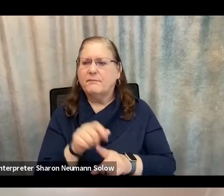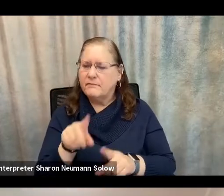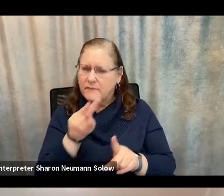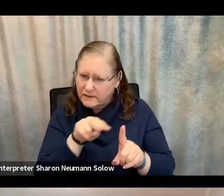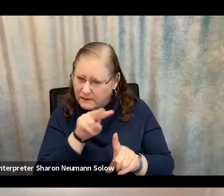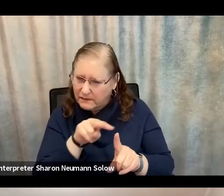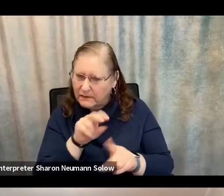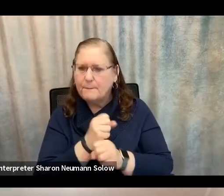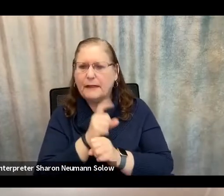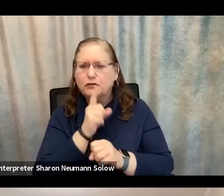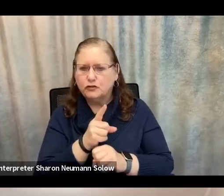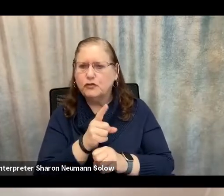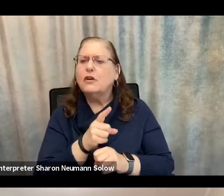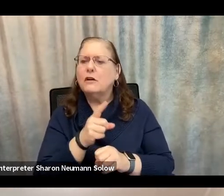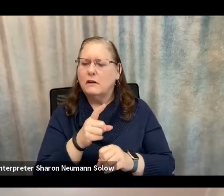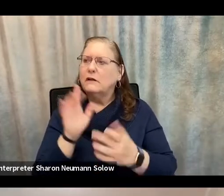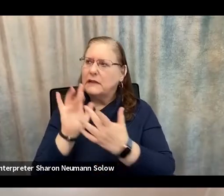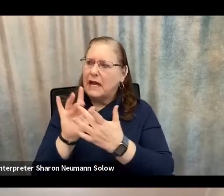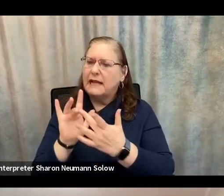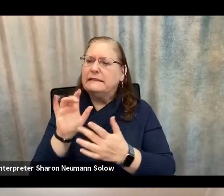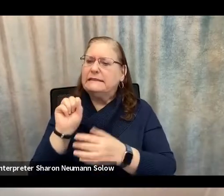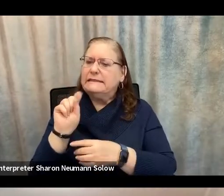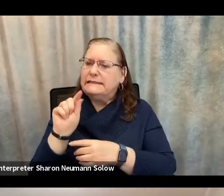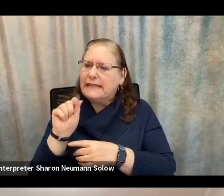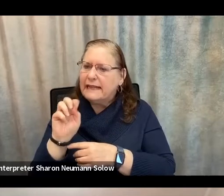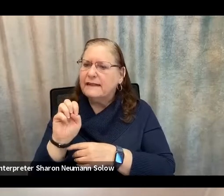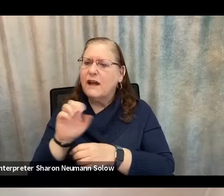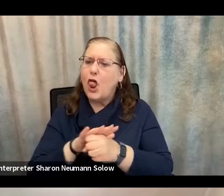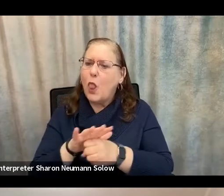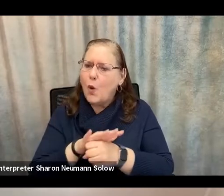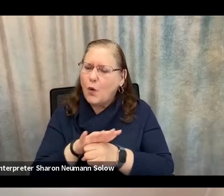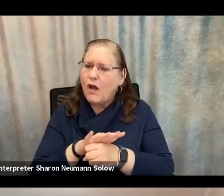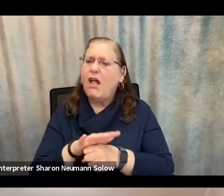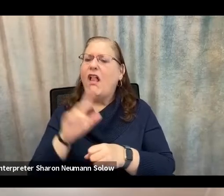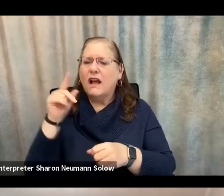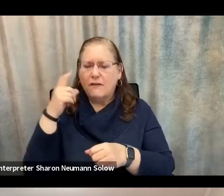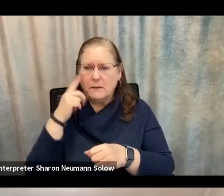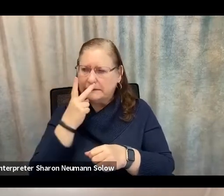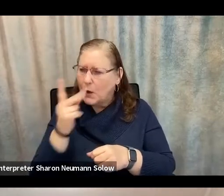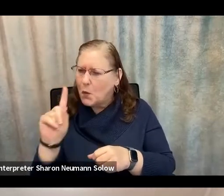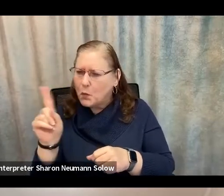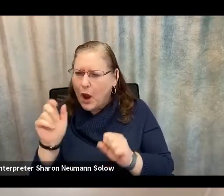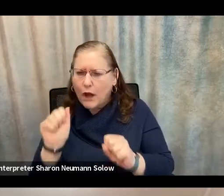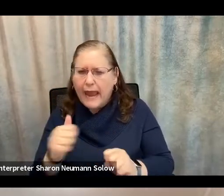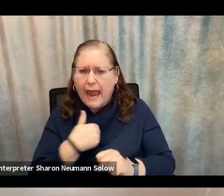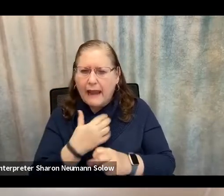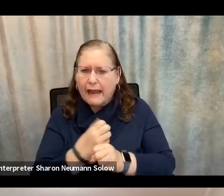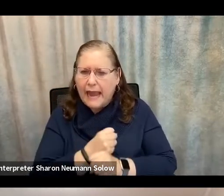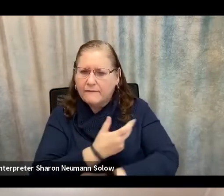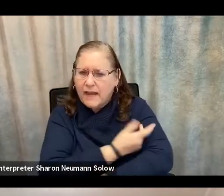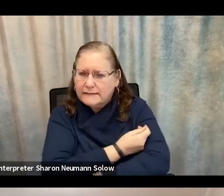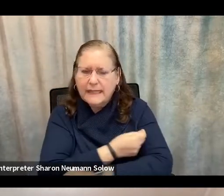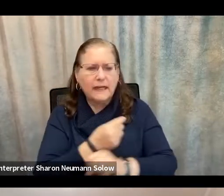local and state governments to let them, to find out where you can get vaccines and, and who you can get them from.